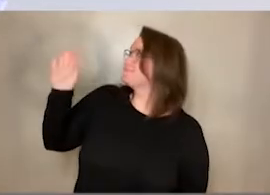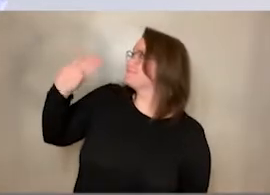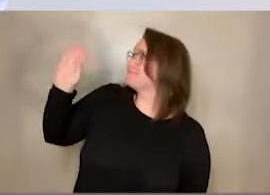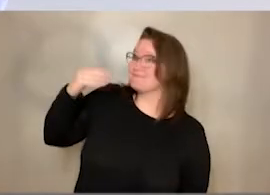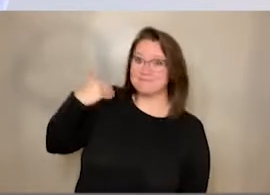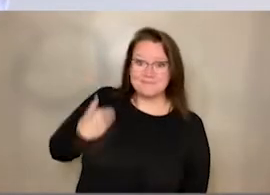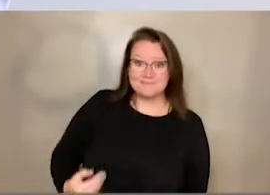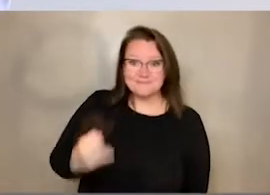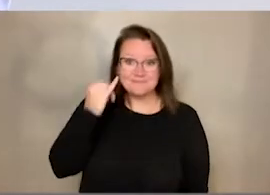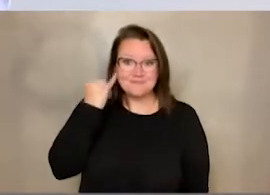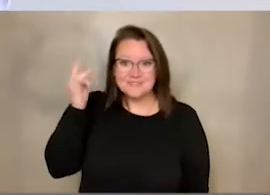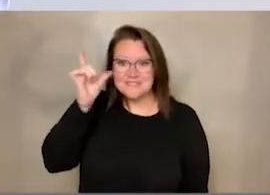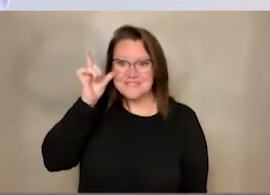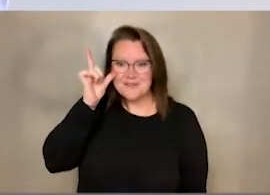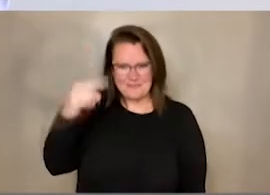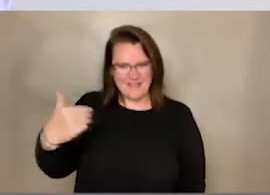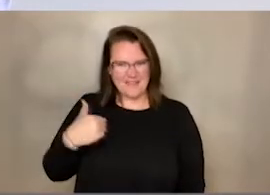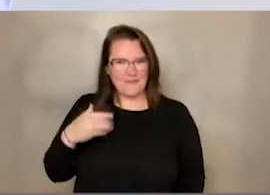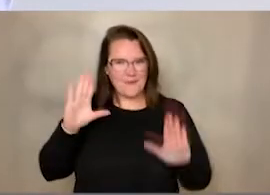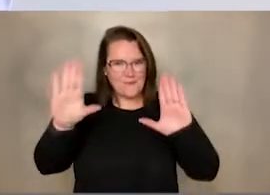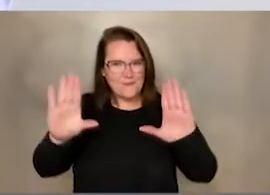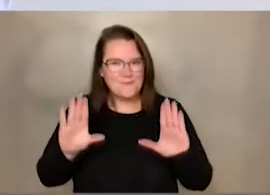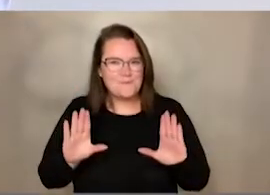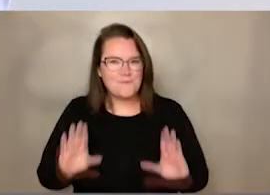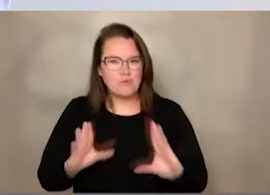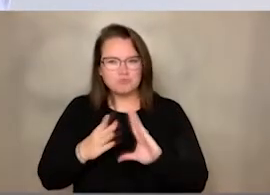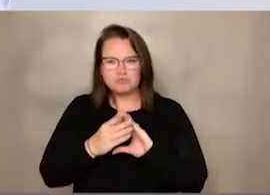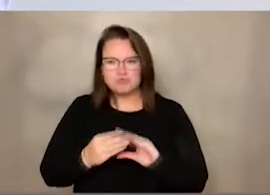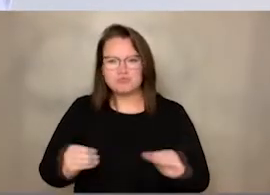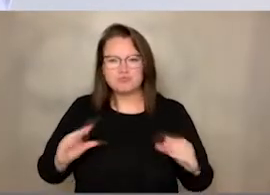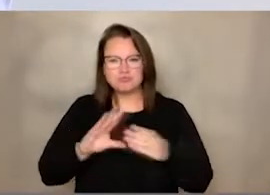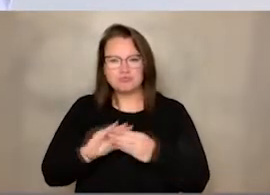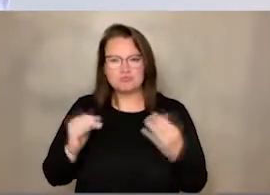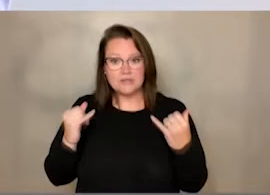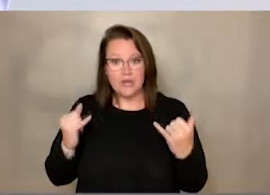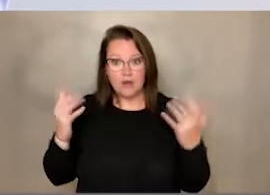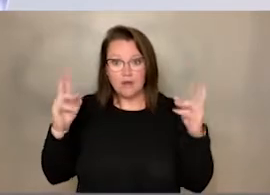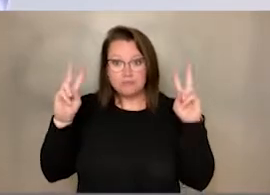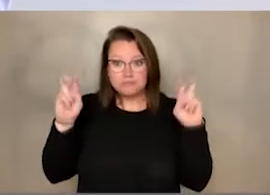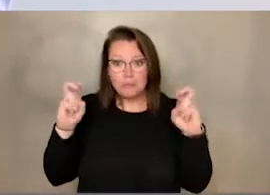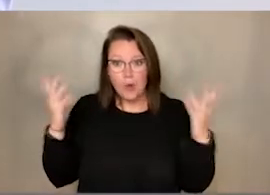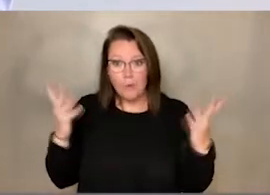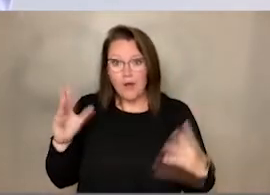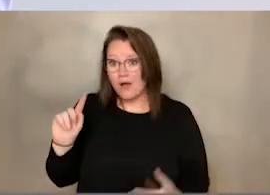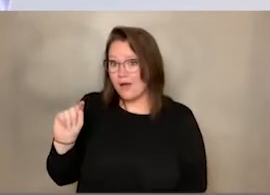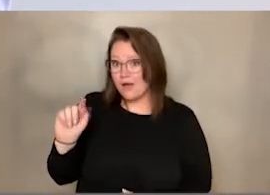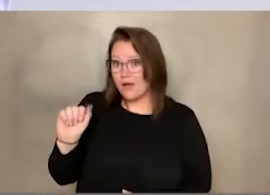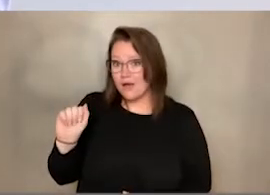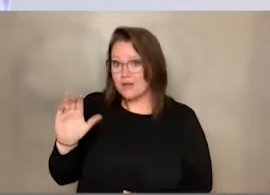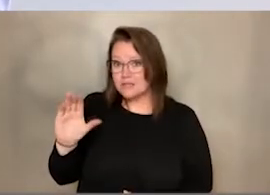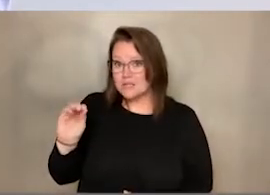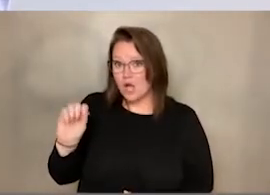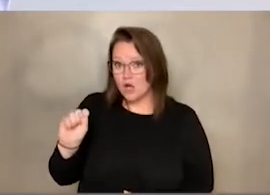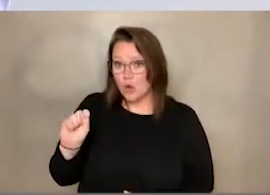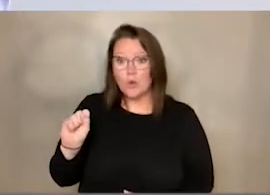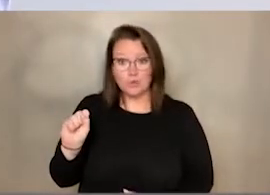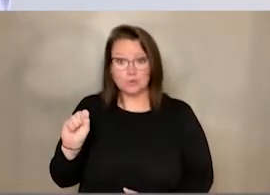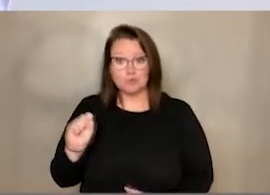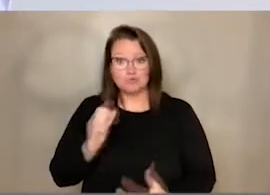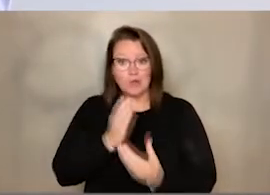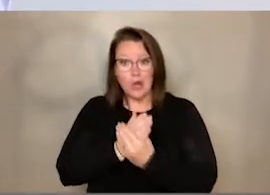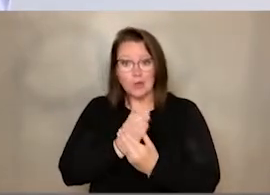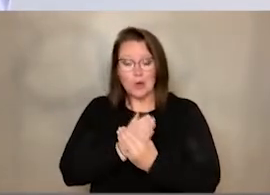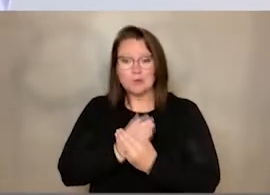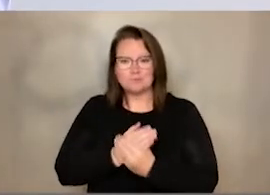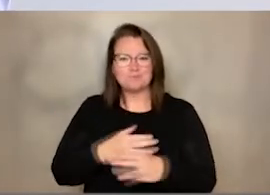Jessica. We've got a wonderful story today about tacos. We're going to look at this book, Dragons Love Tacos 2, the sequel,